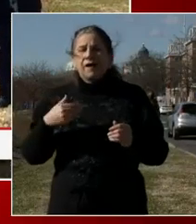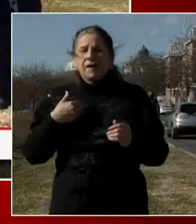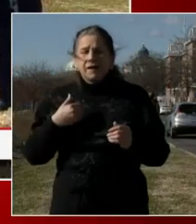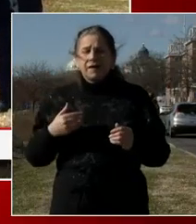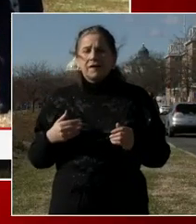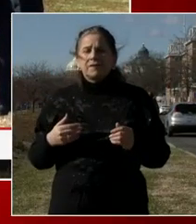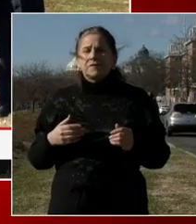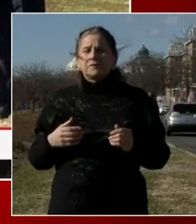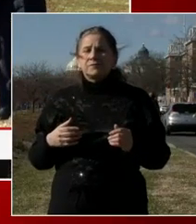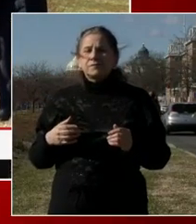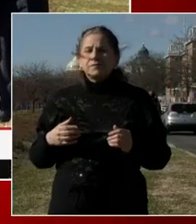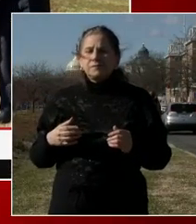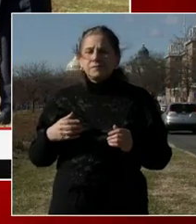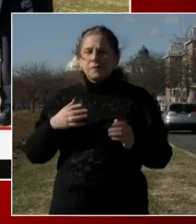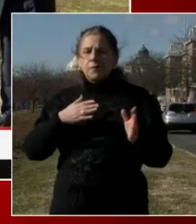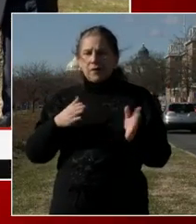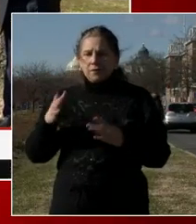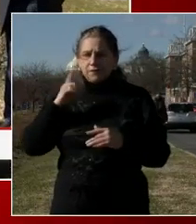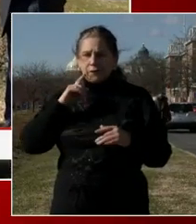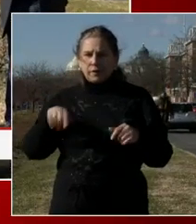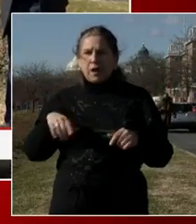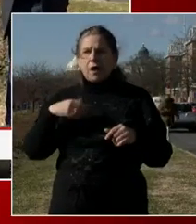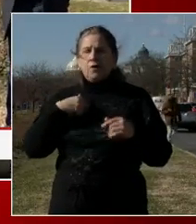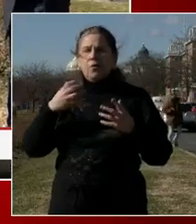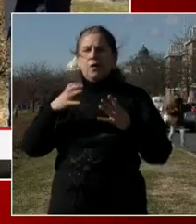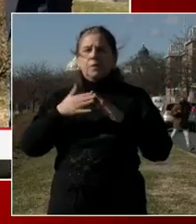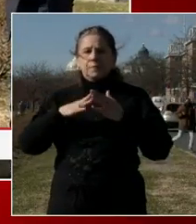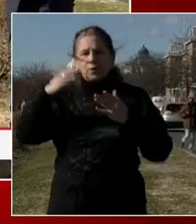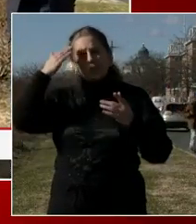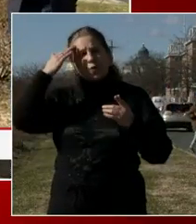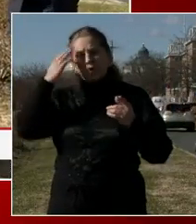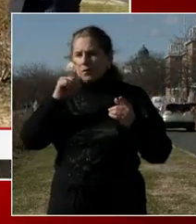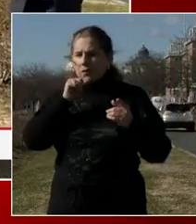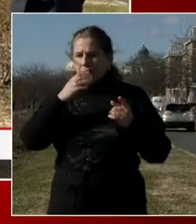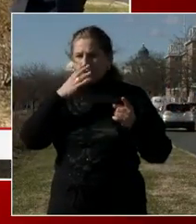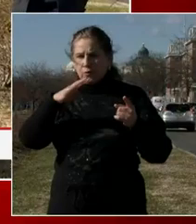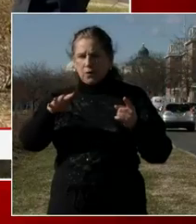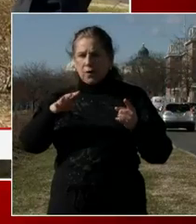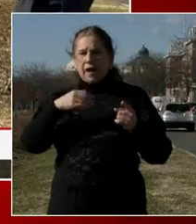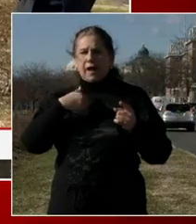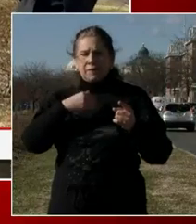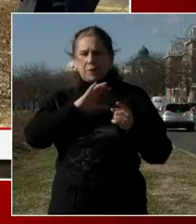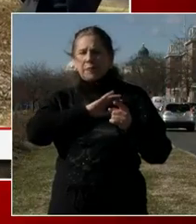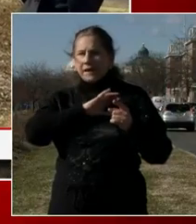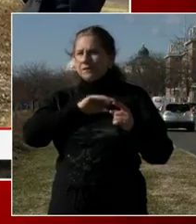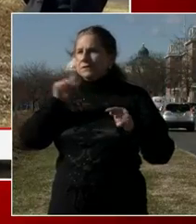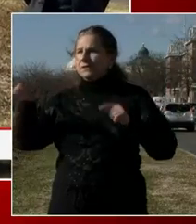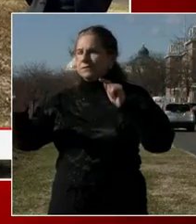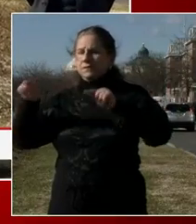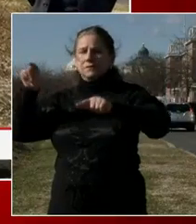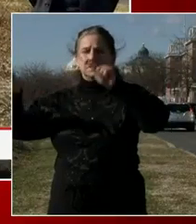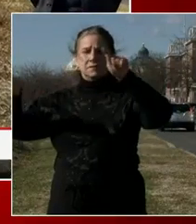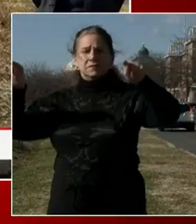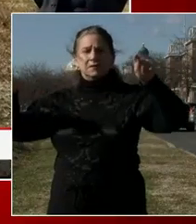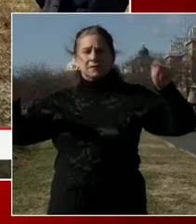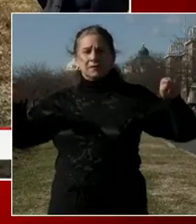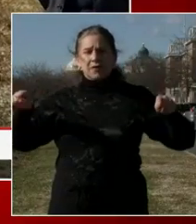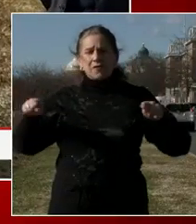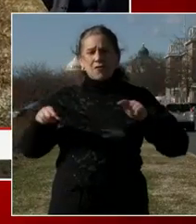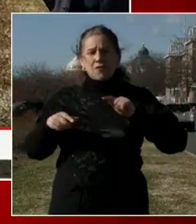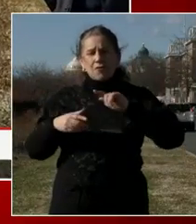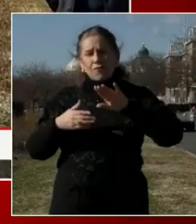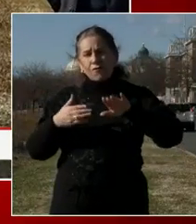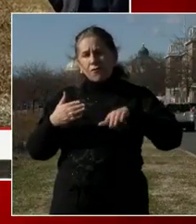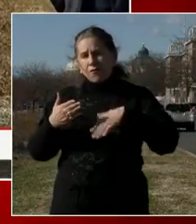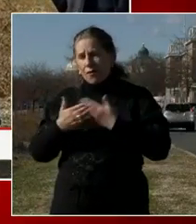in our security posture. So for every police district throughout all eight wards in the city, we have